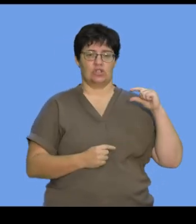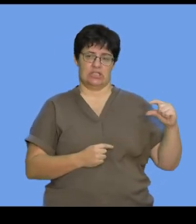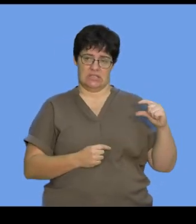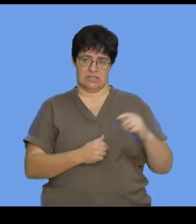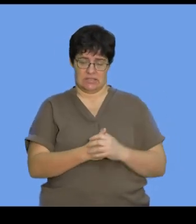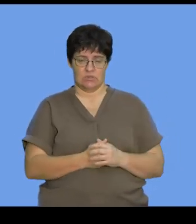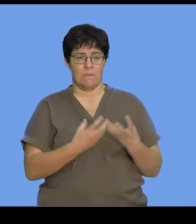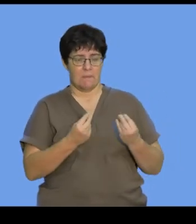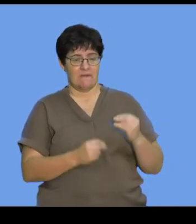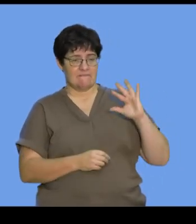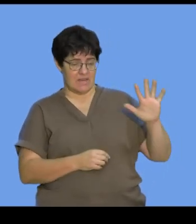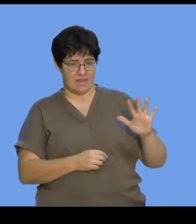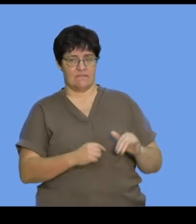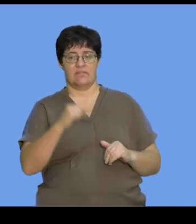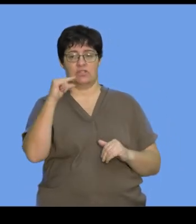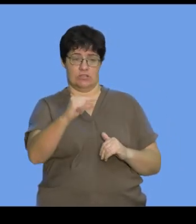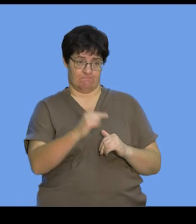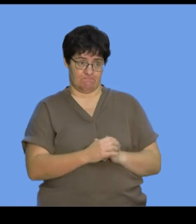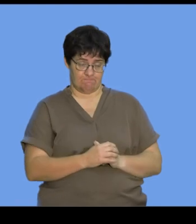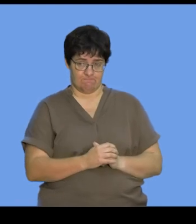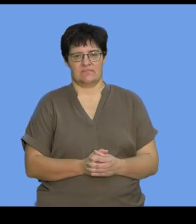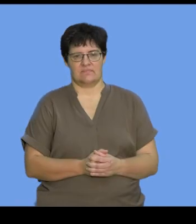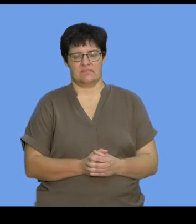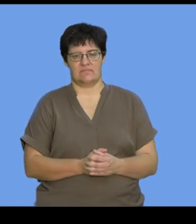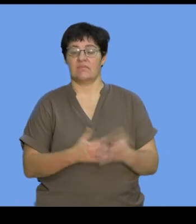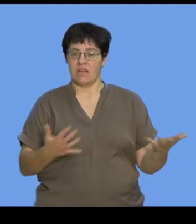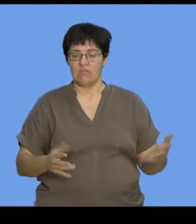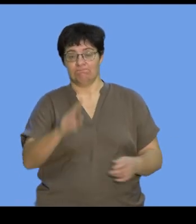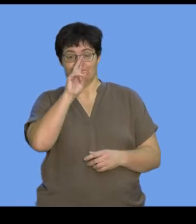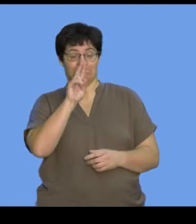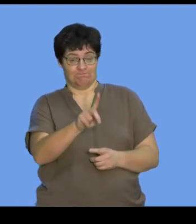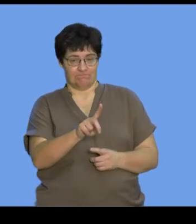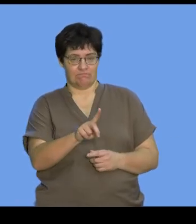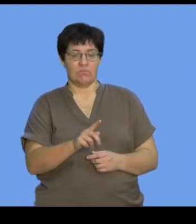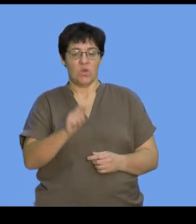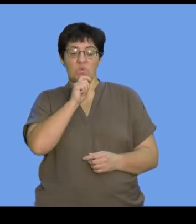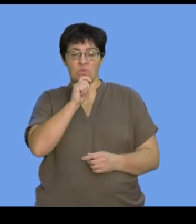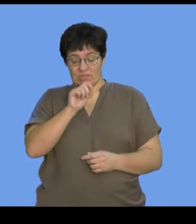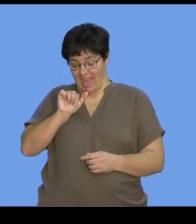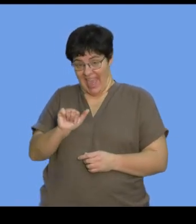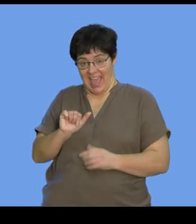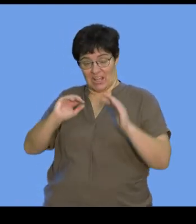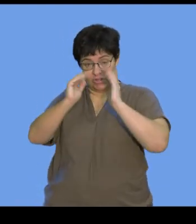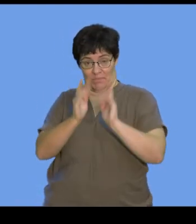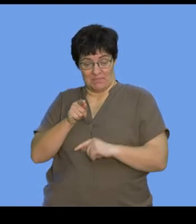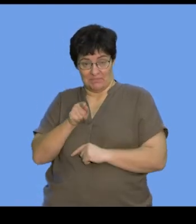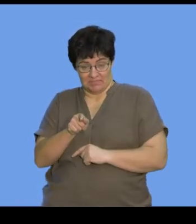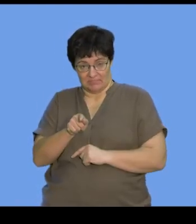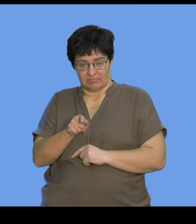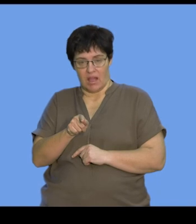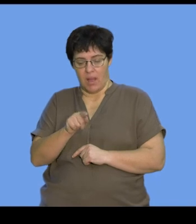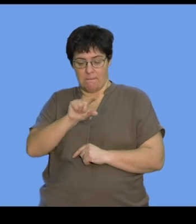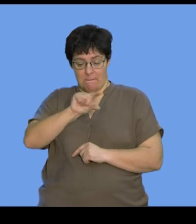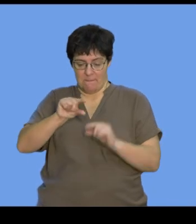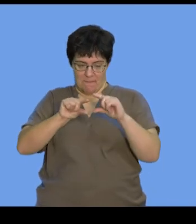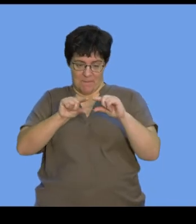is going to be a guanine base. So, guys, using the shape of A, we can use that to help